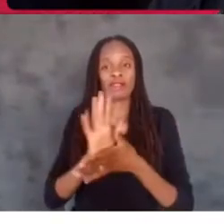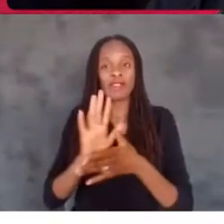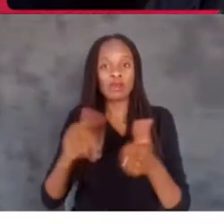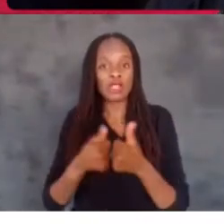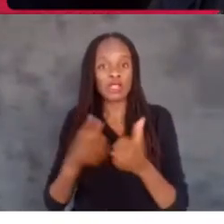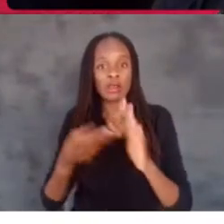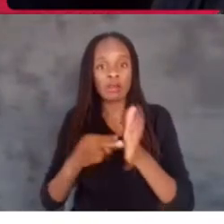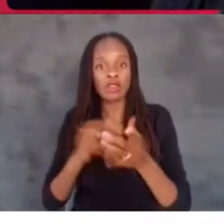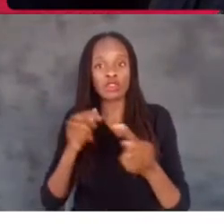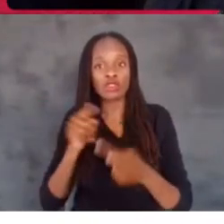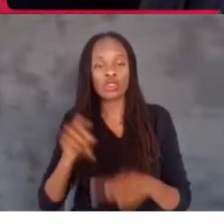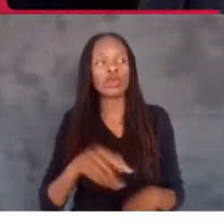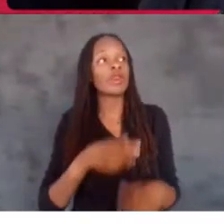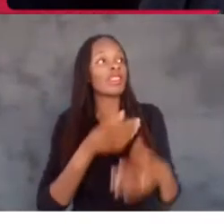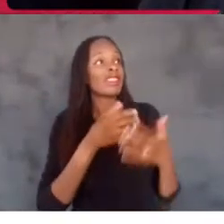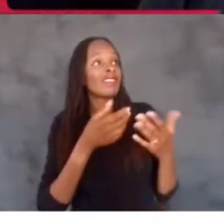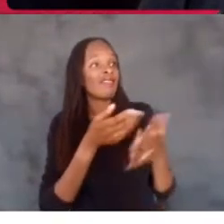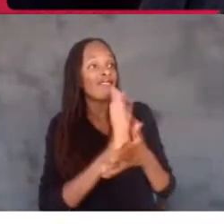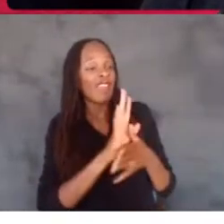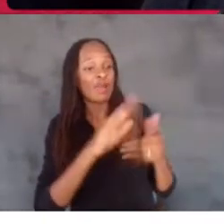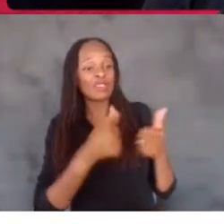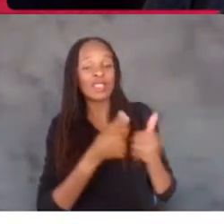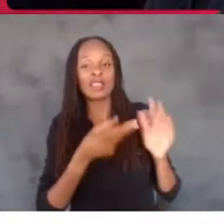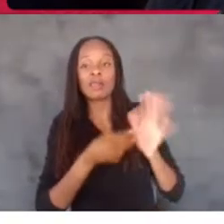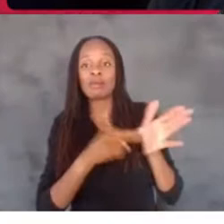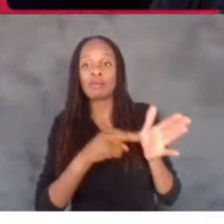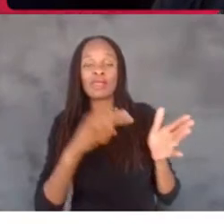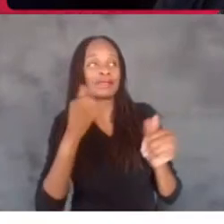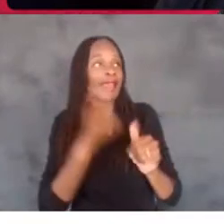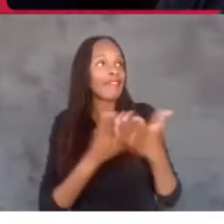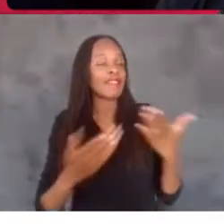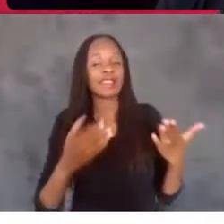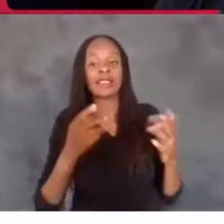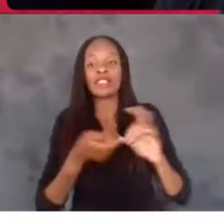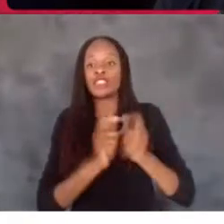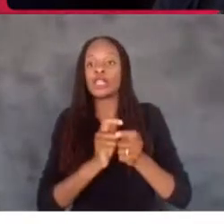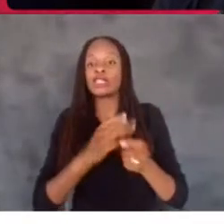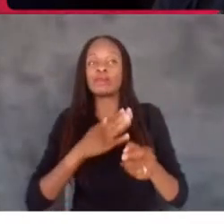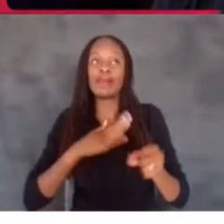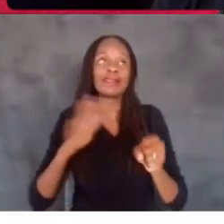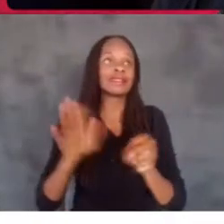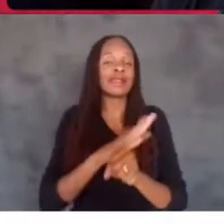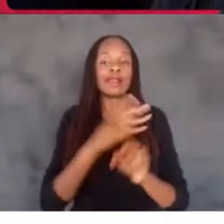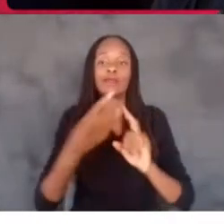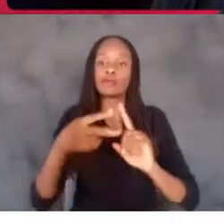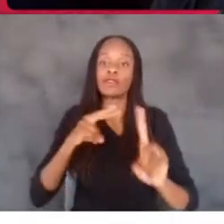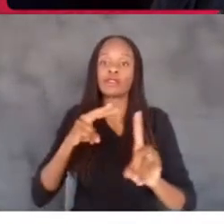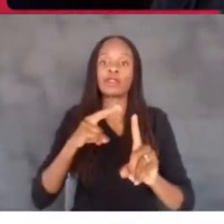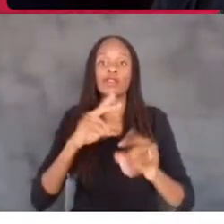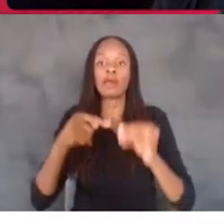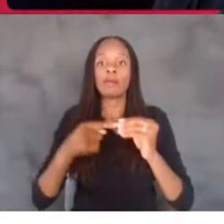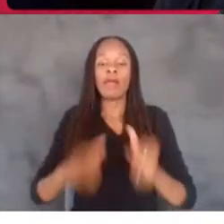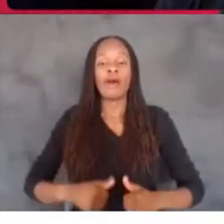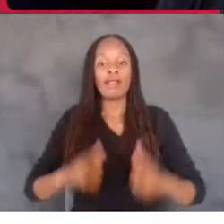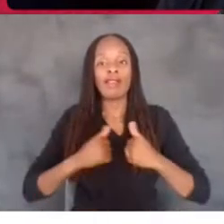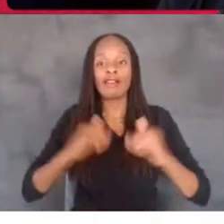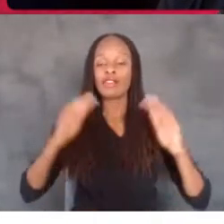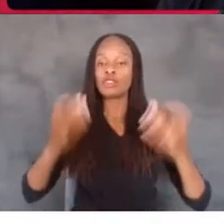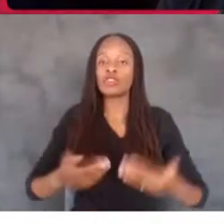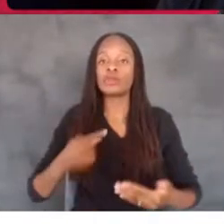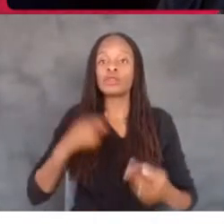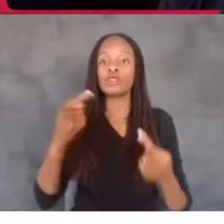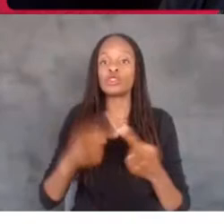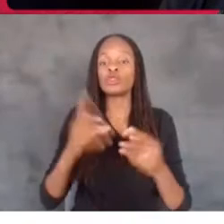The film challenge means everything. changed my entire outlook on life. It introduced me to this disabled community of artists